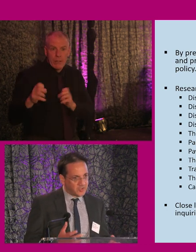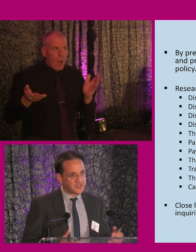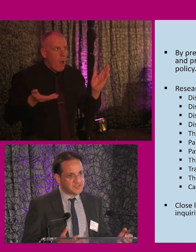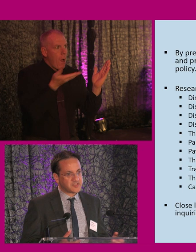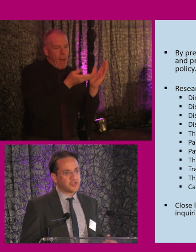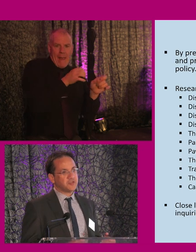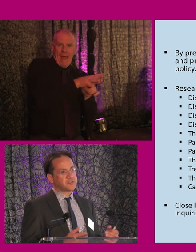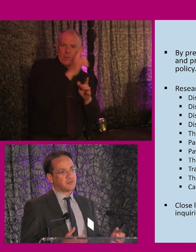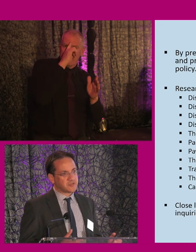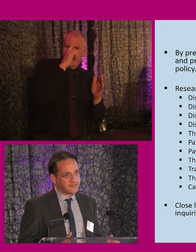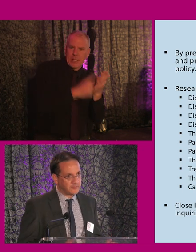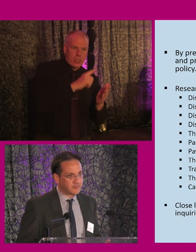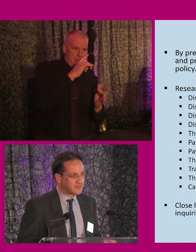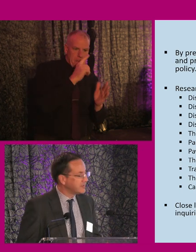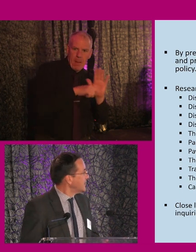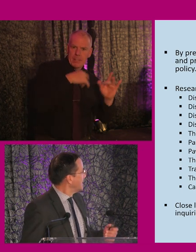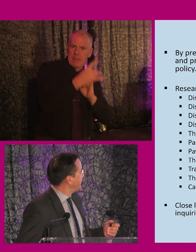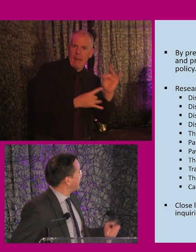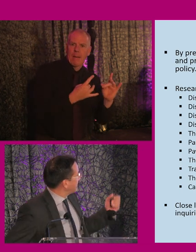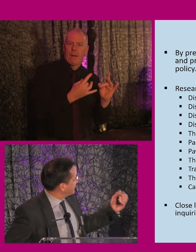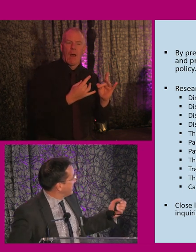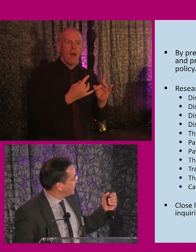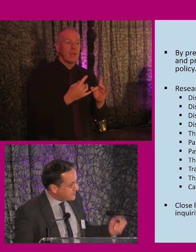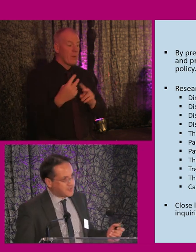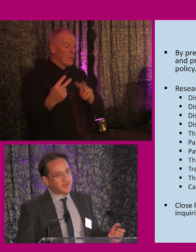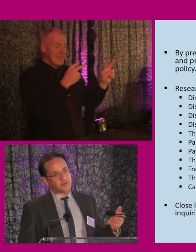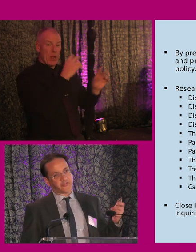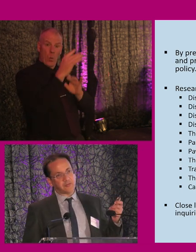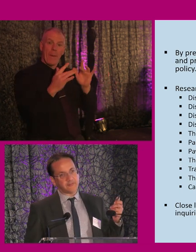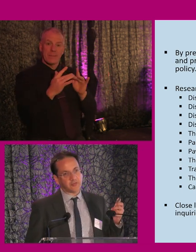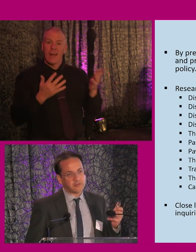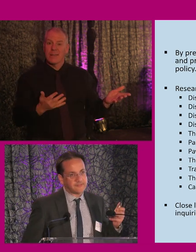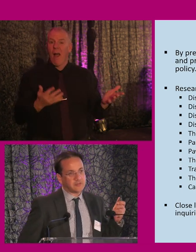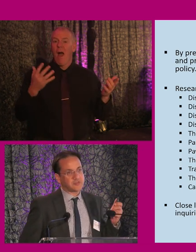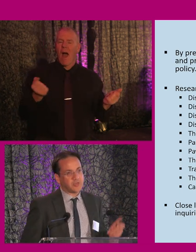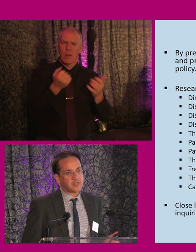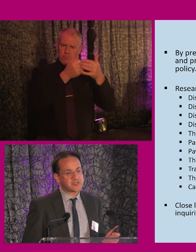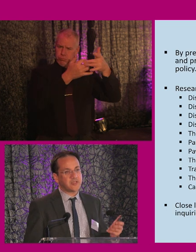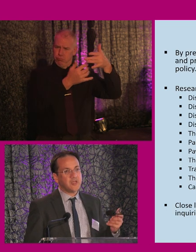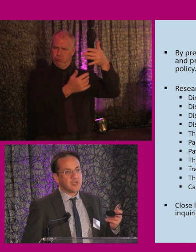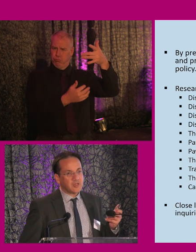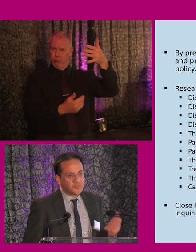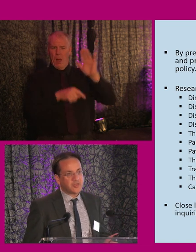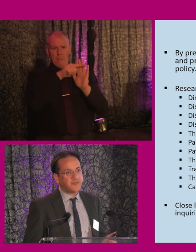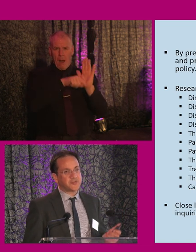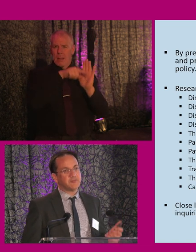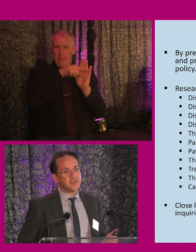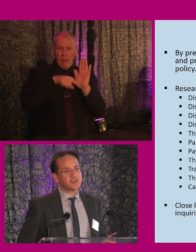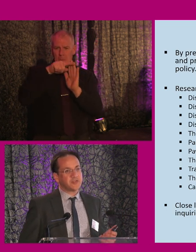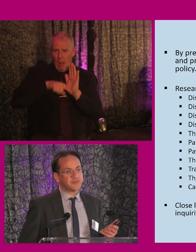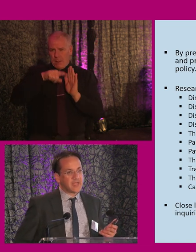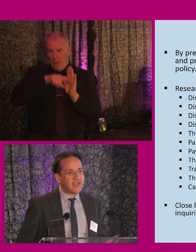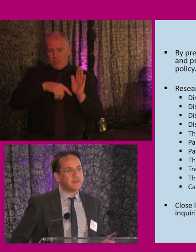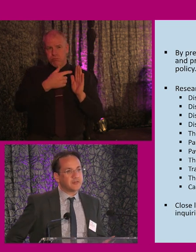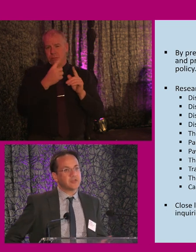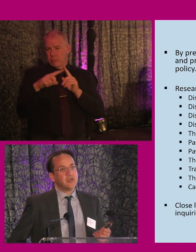inform policy discussion and so on and so forth. So if you take a look on our website, you'll see we've got an awful lot of policy briefs in a range